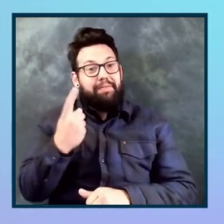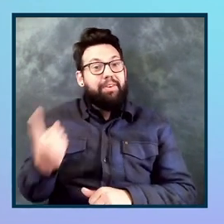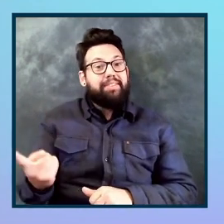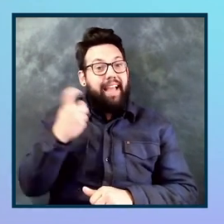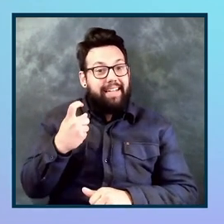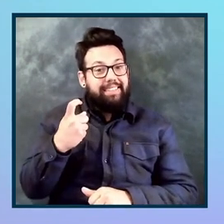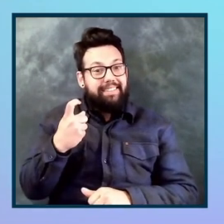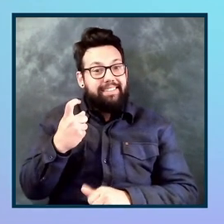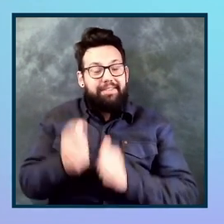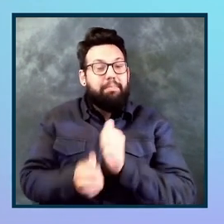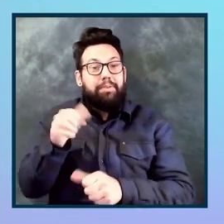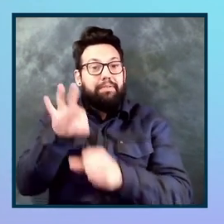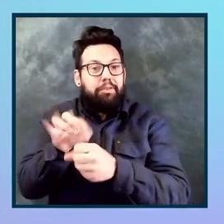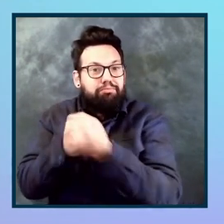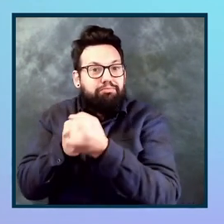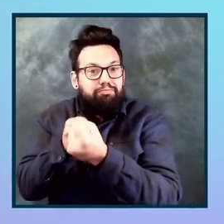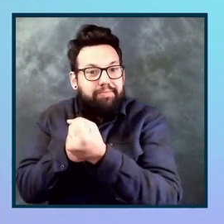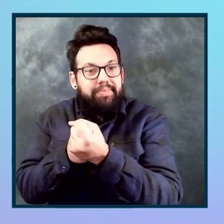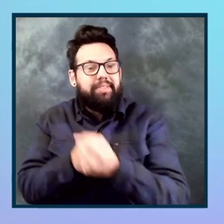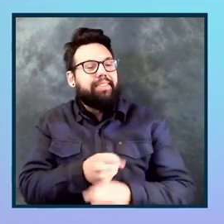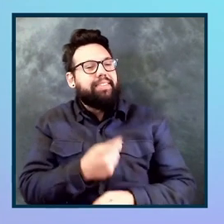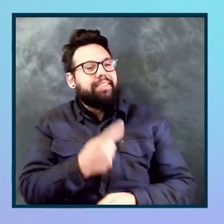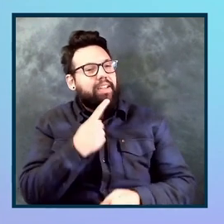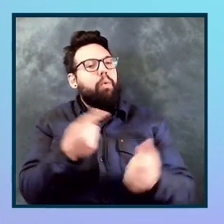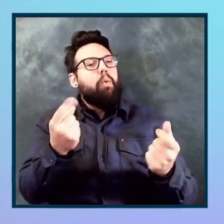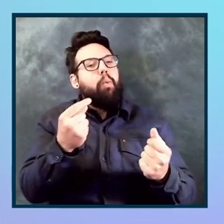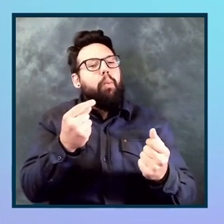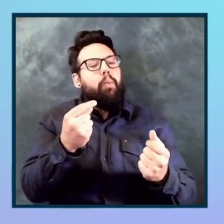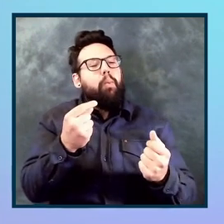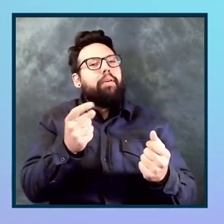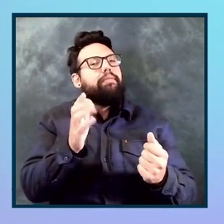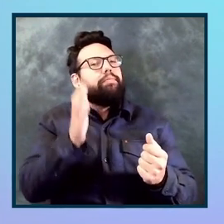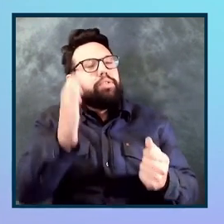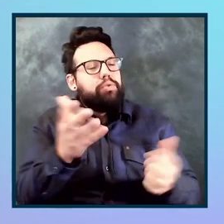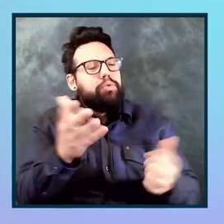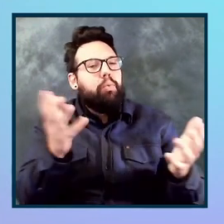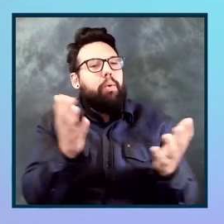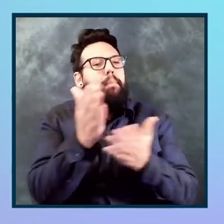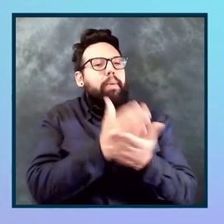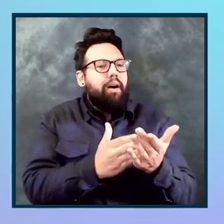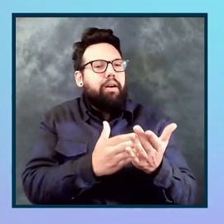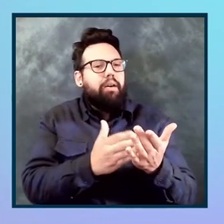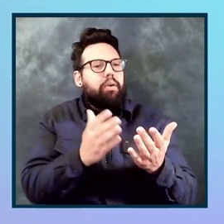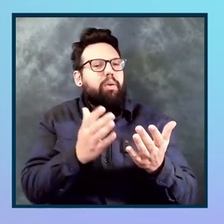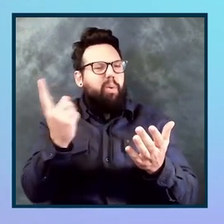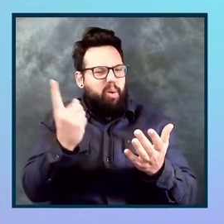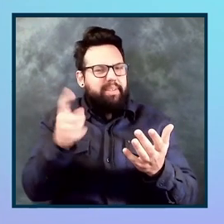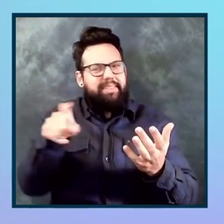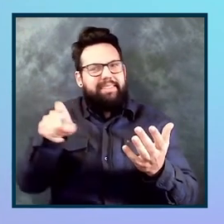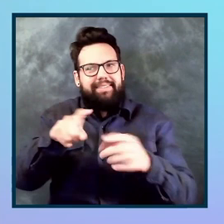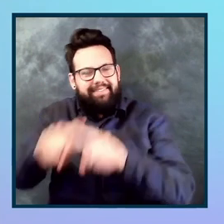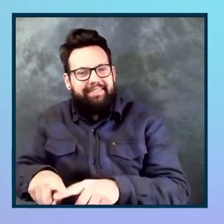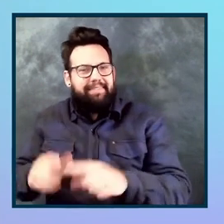upvotes was what aspects won't be covered with automated testing, which needs to be covered with manual testing, which I